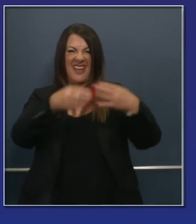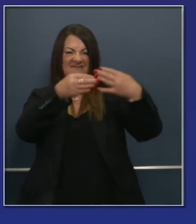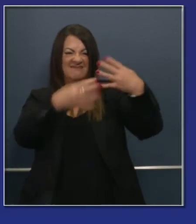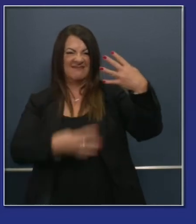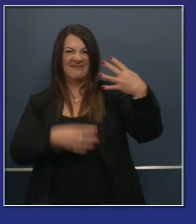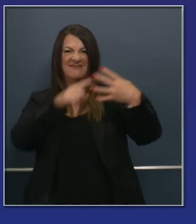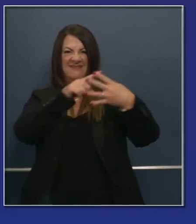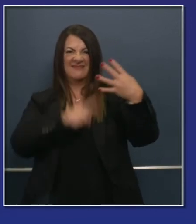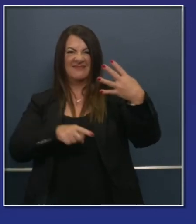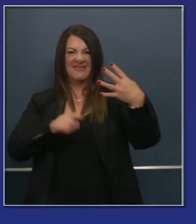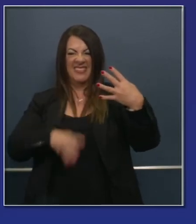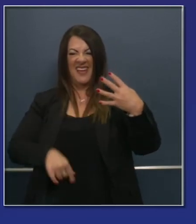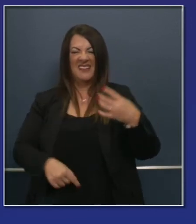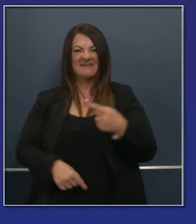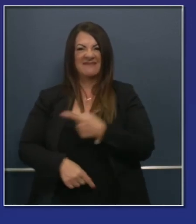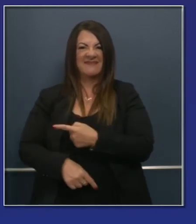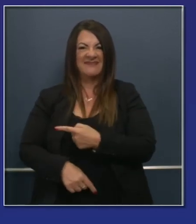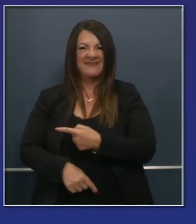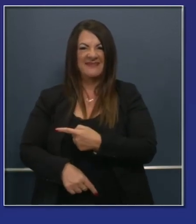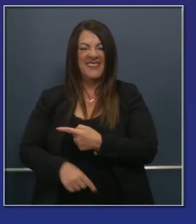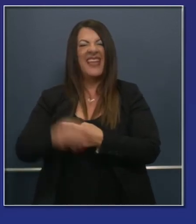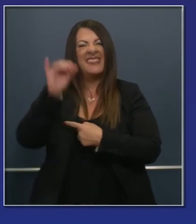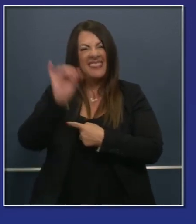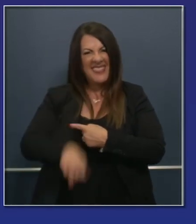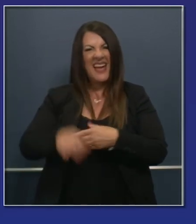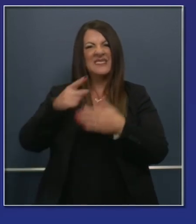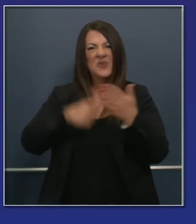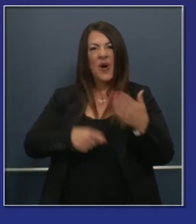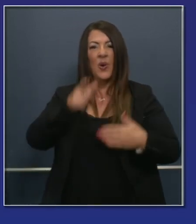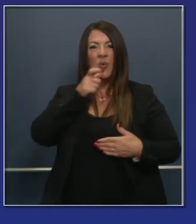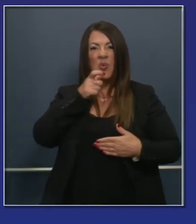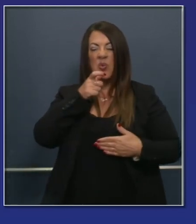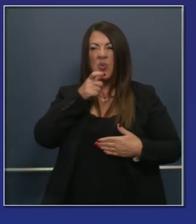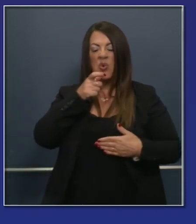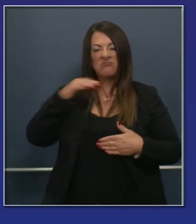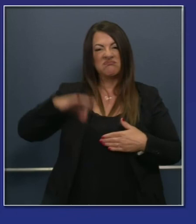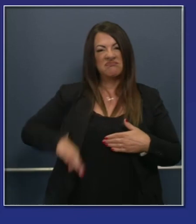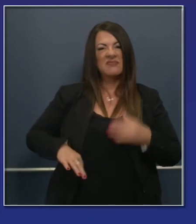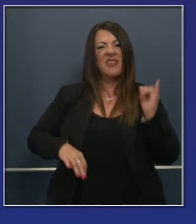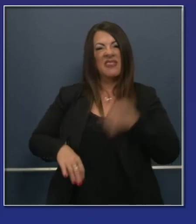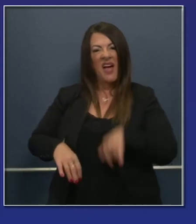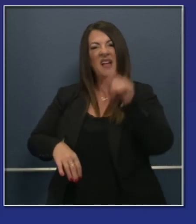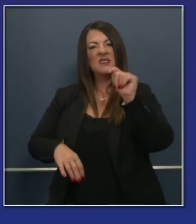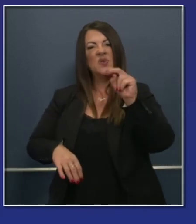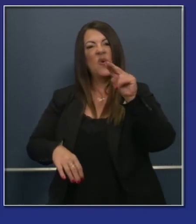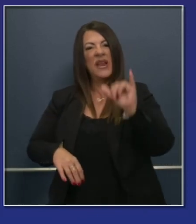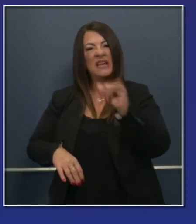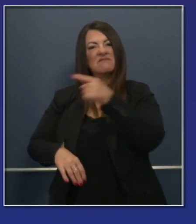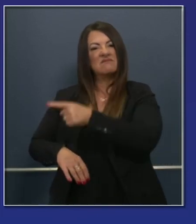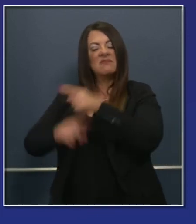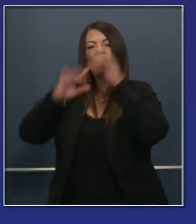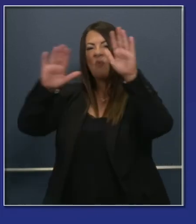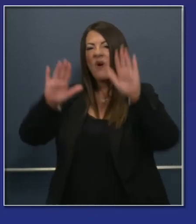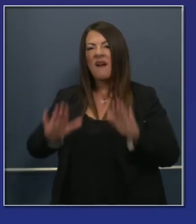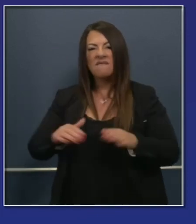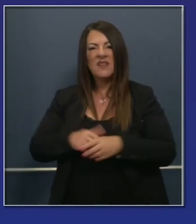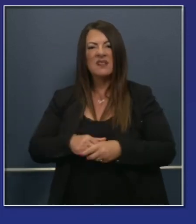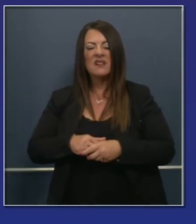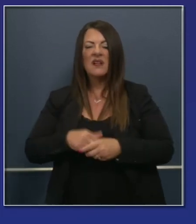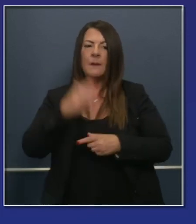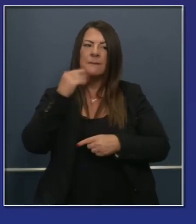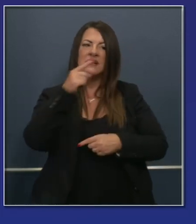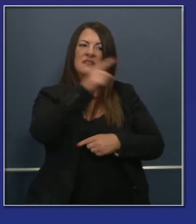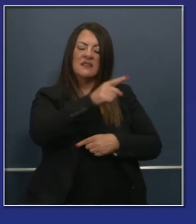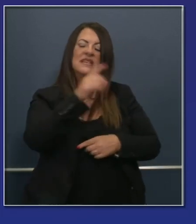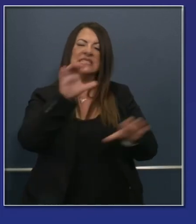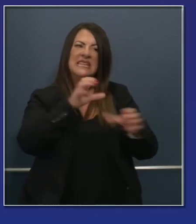T-Mobile, Office Depot. We put out Staples. They all deserve credit. Edison. That have set aside hundreds of thousands of devices